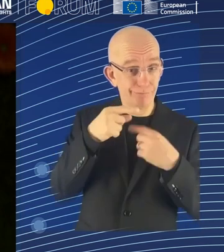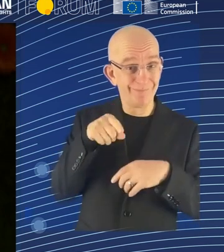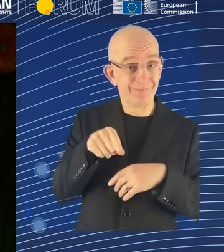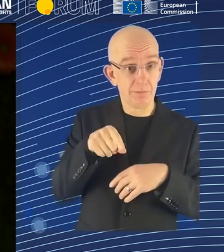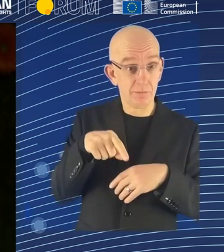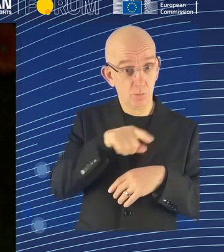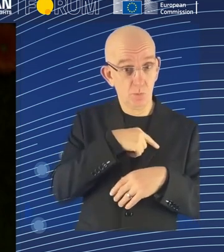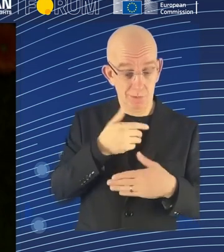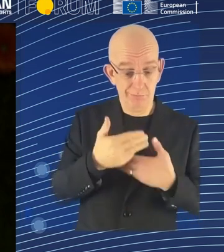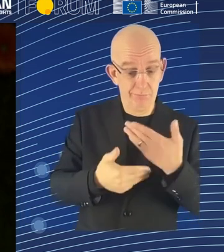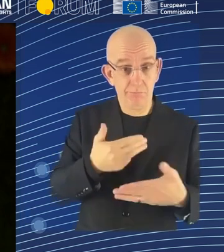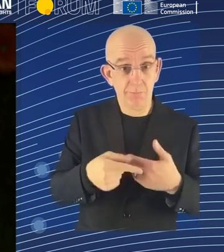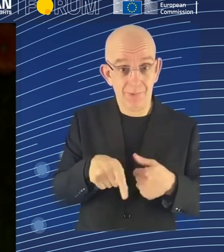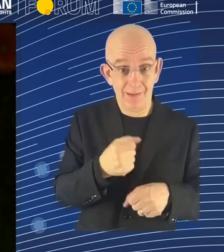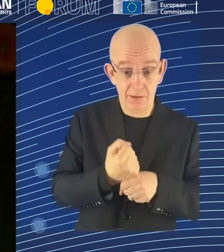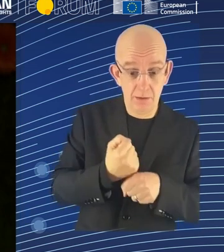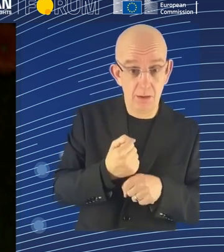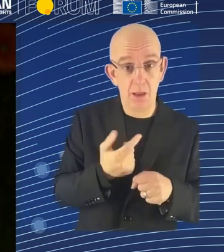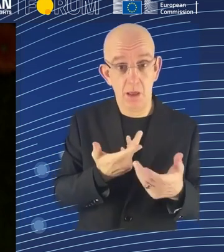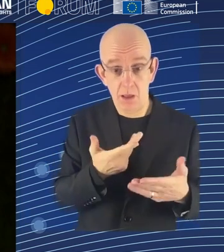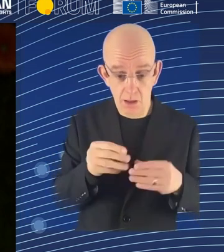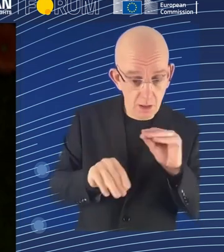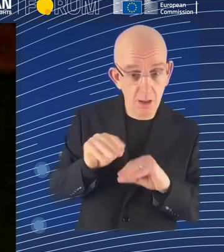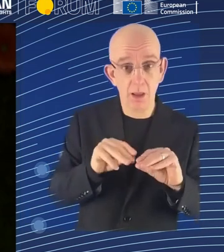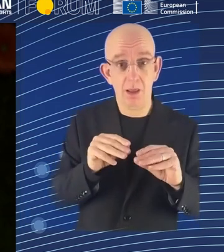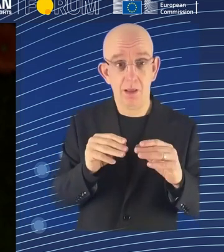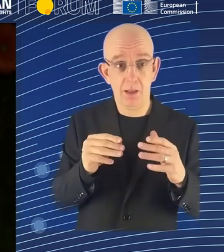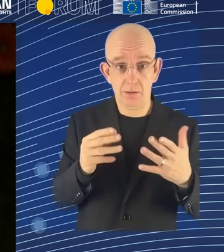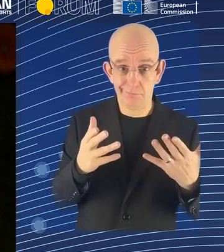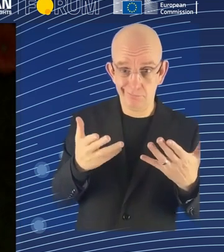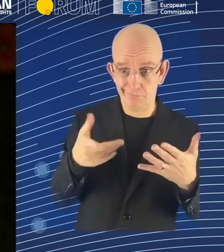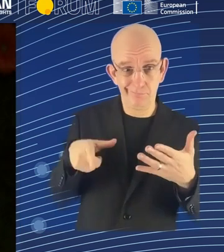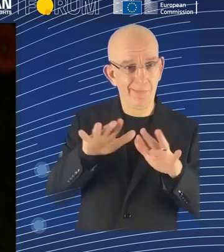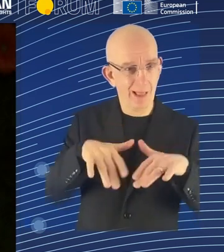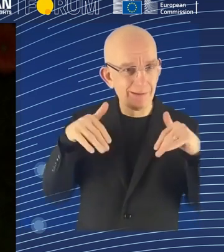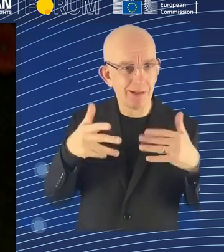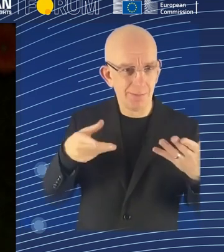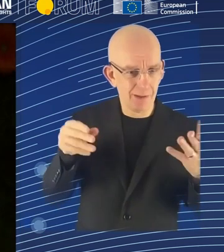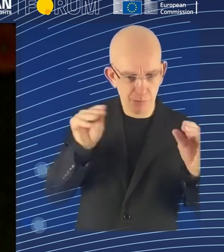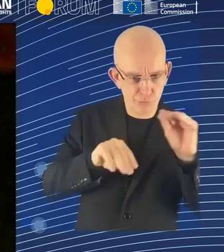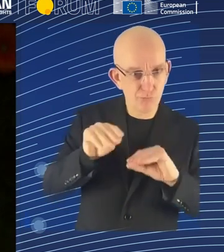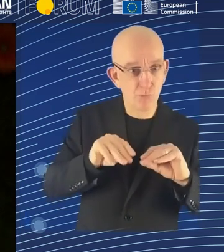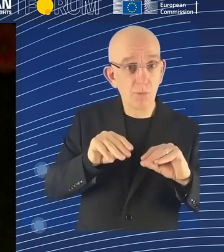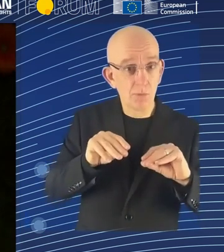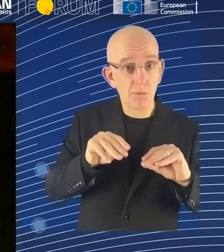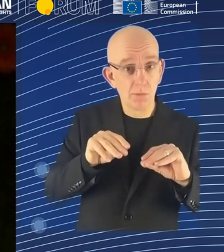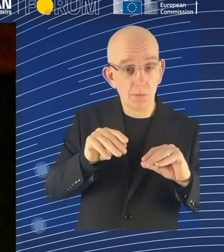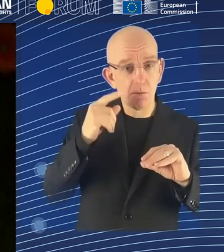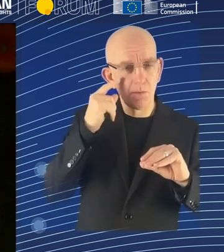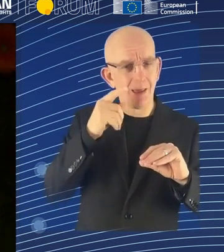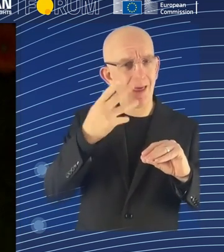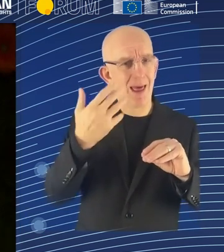considering also the disparities in resource and the disparities in power, how we guarantee the participation of diversity.